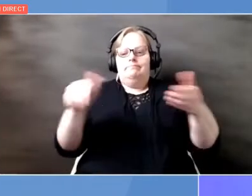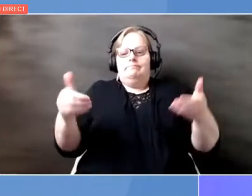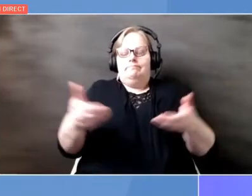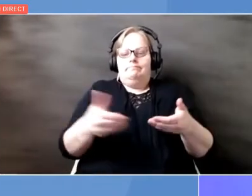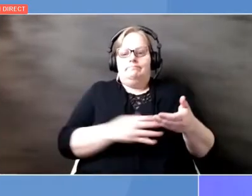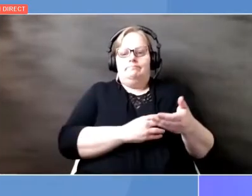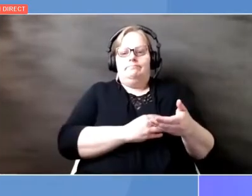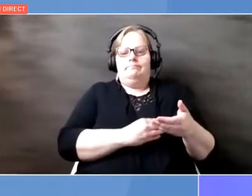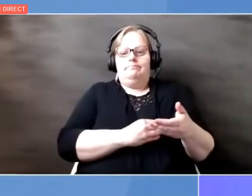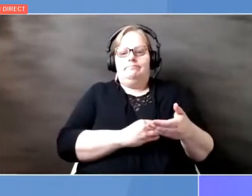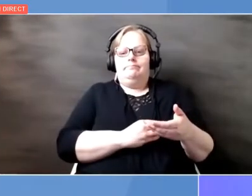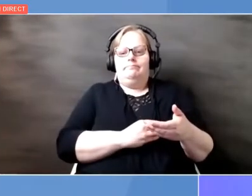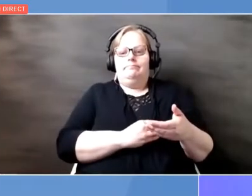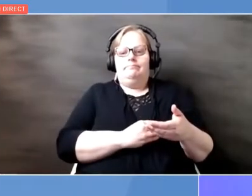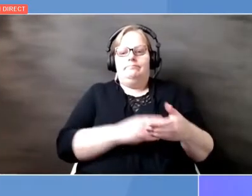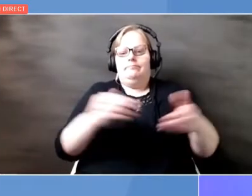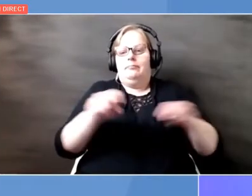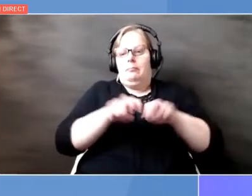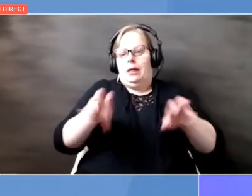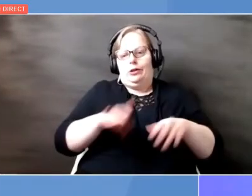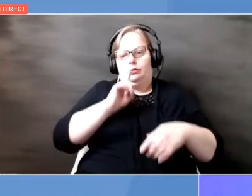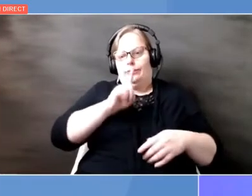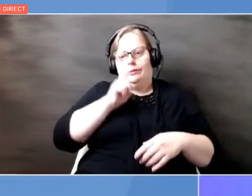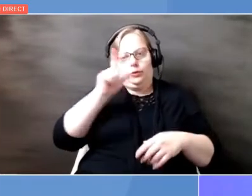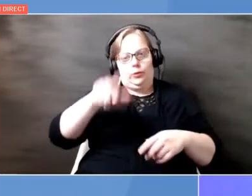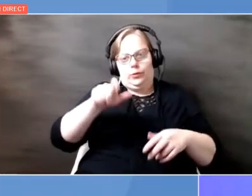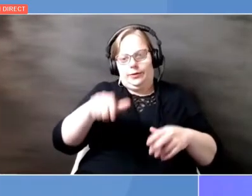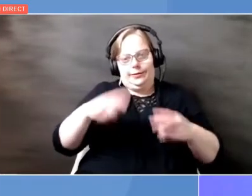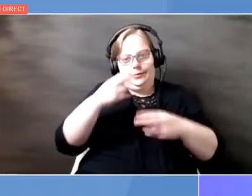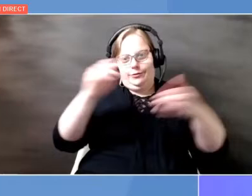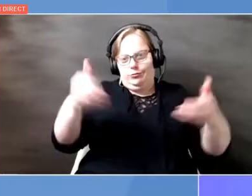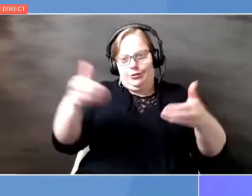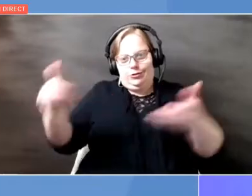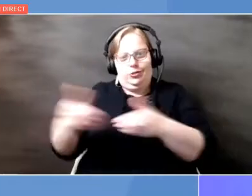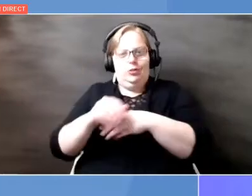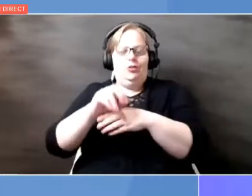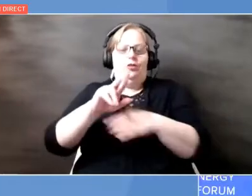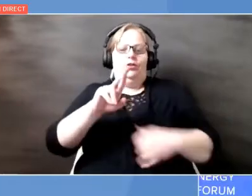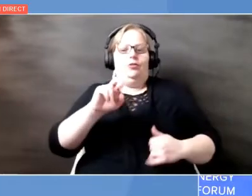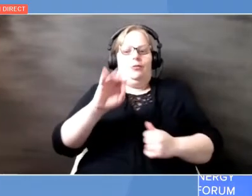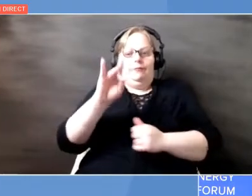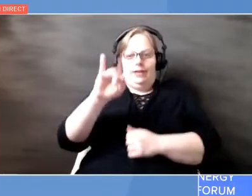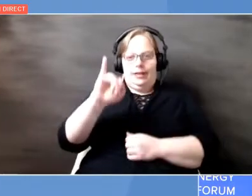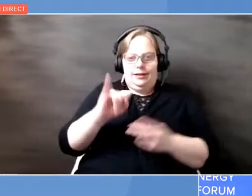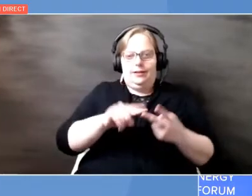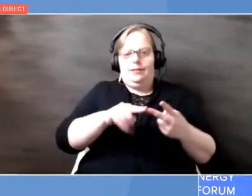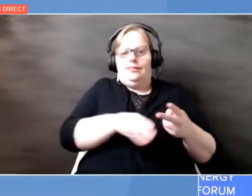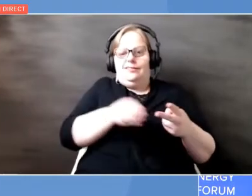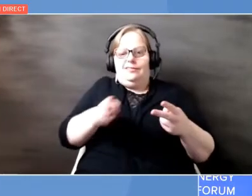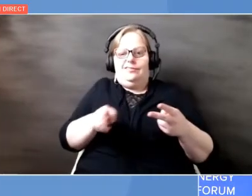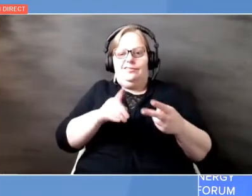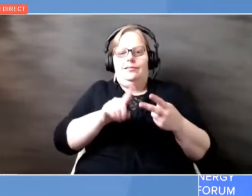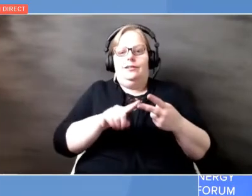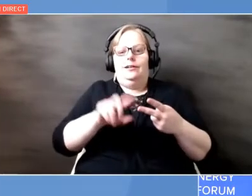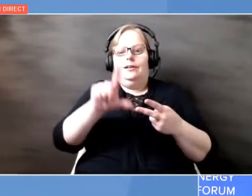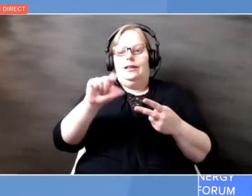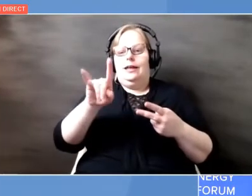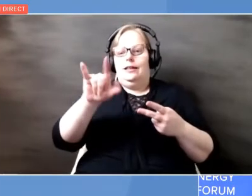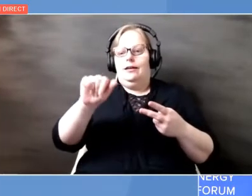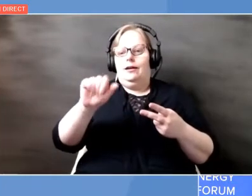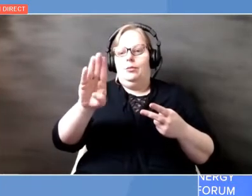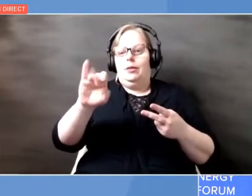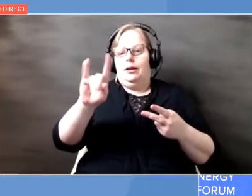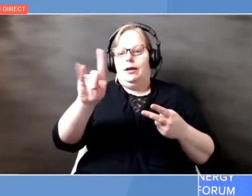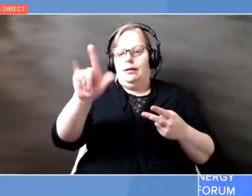hardly need an introduction. Of course, we have Fatih Barol, who we've already heard from. Immediately to his left, have Leila Benally, Minister